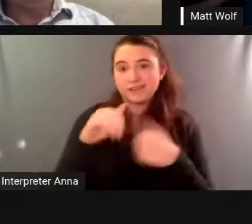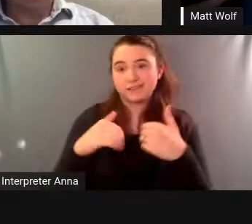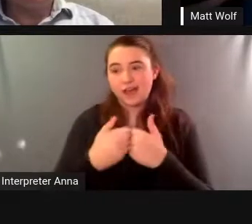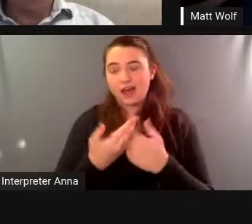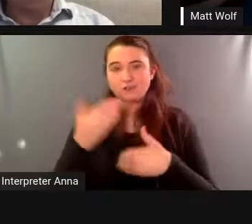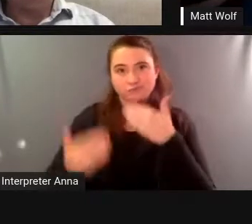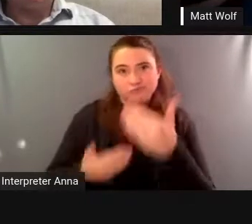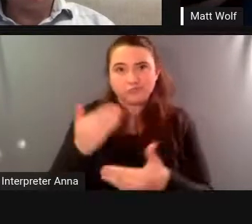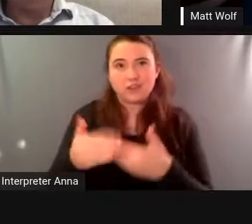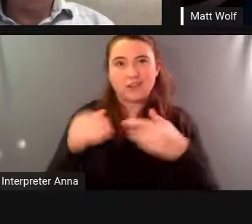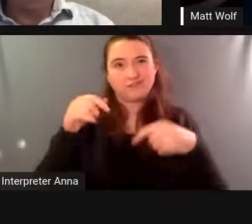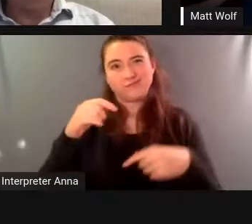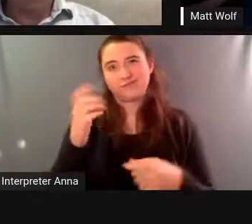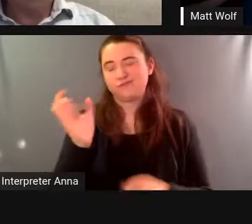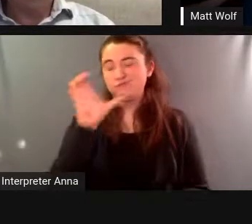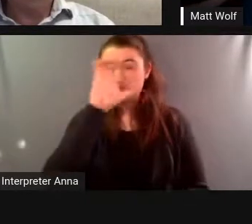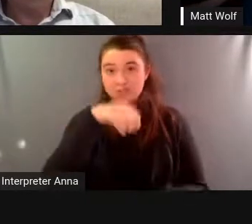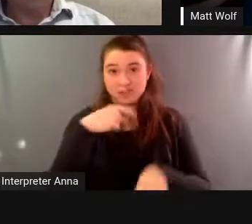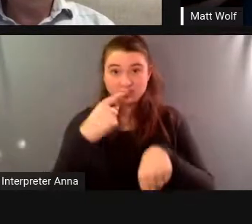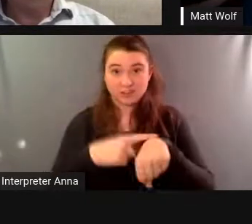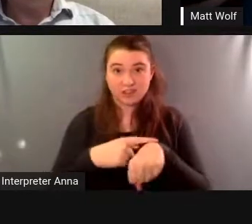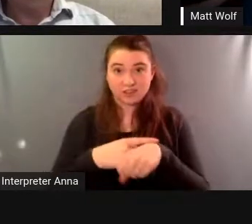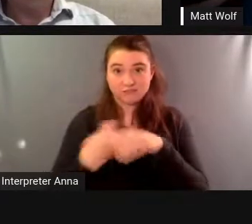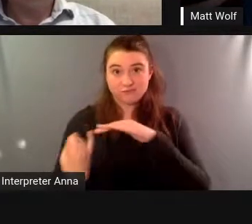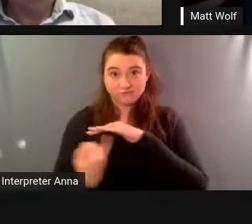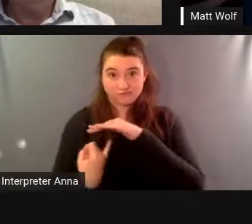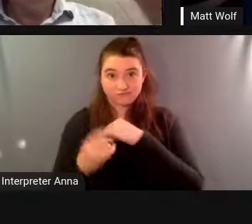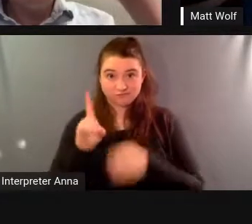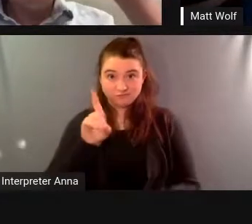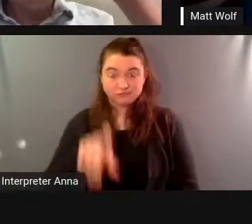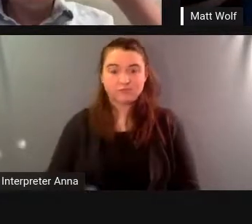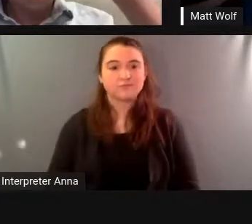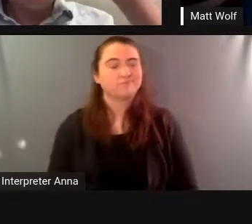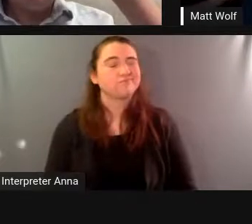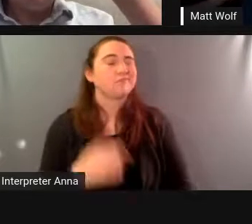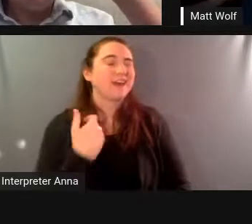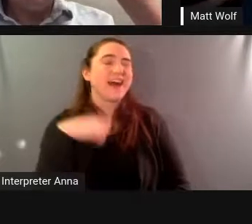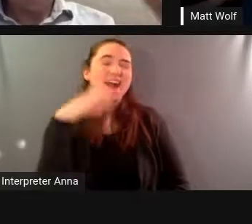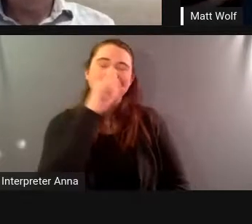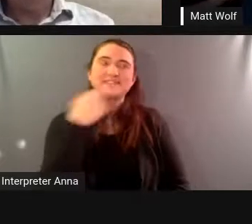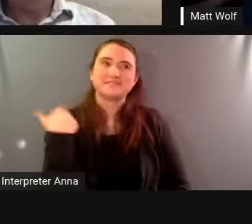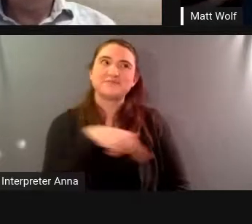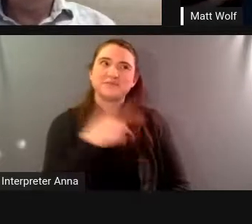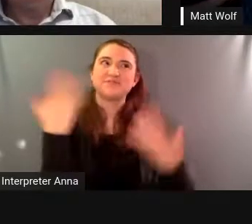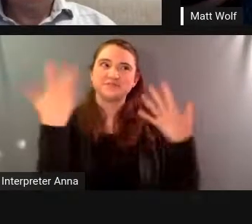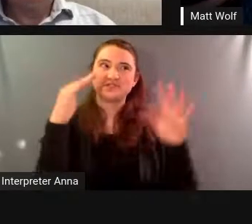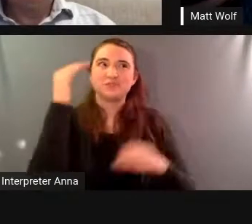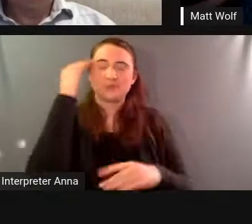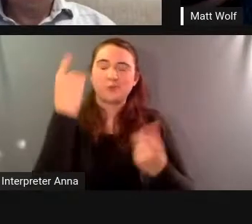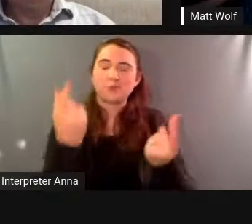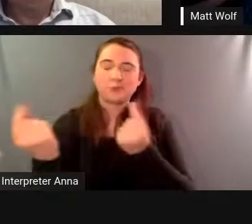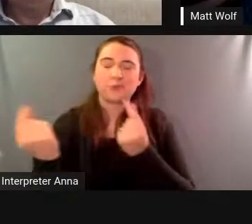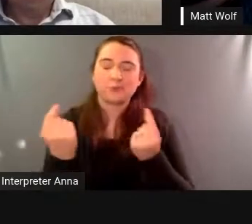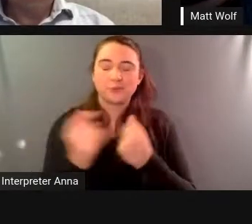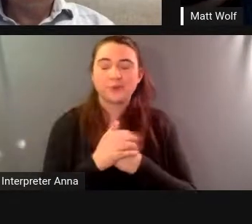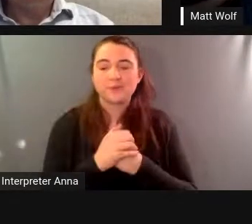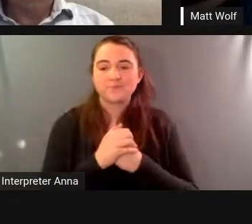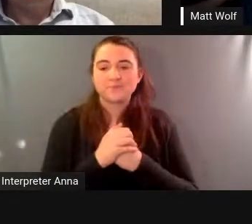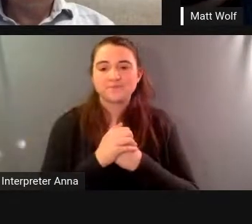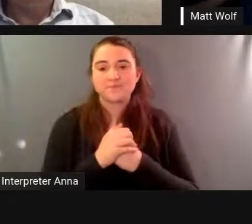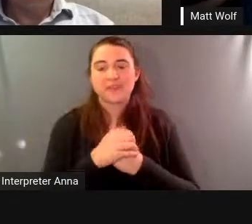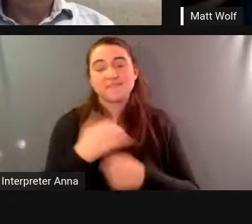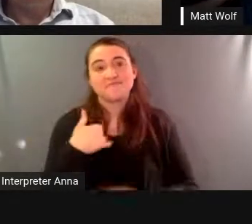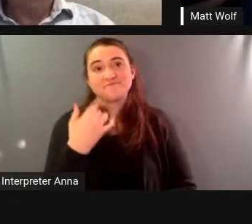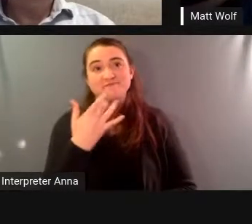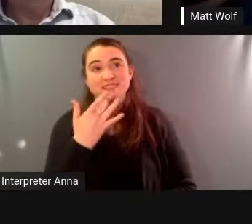really strange times yeah we i i guess we have some insights into it you know fortunately i'm in kind of